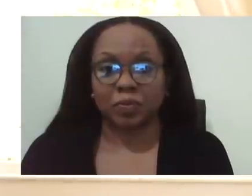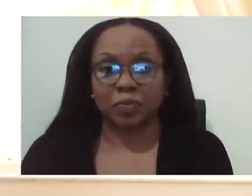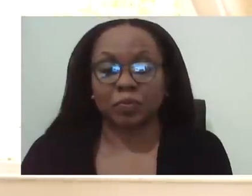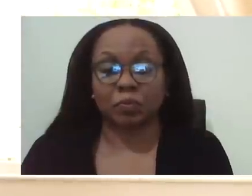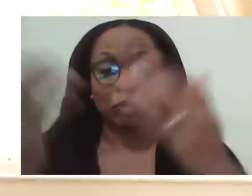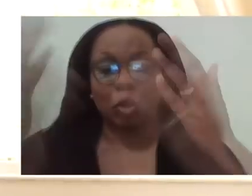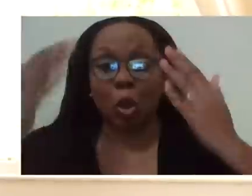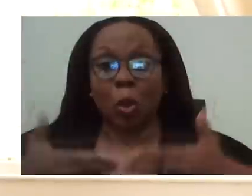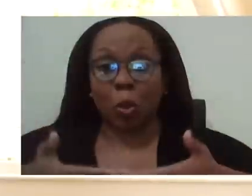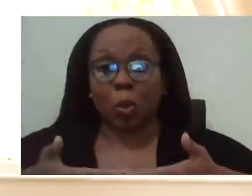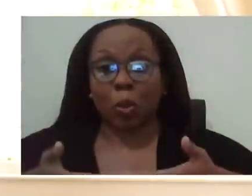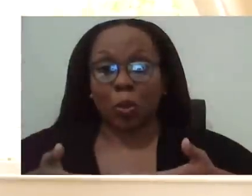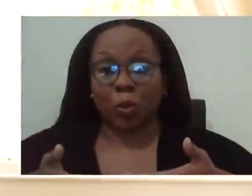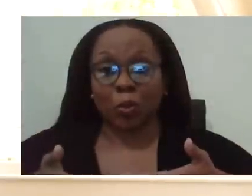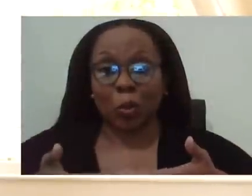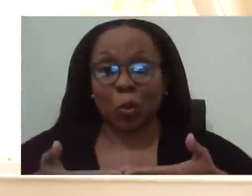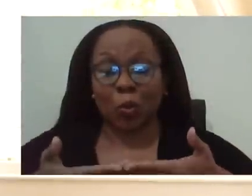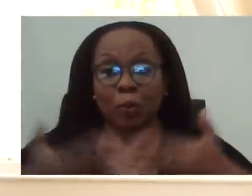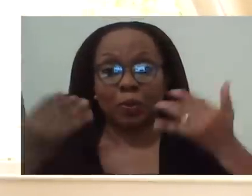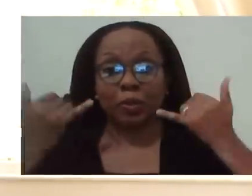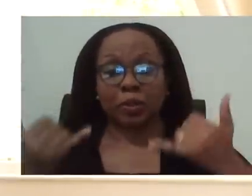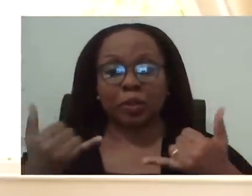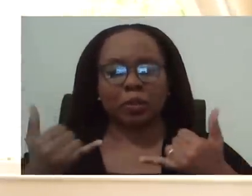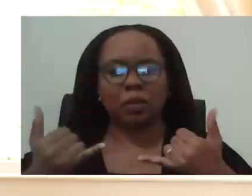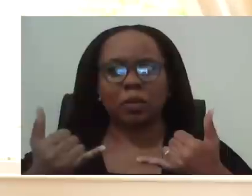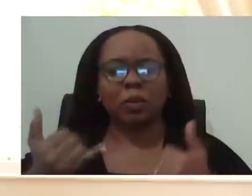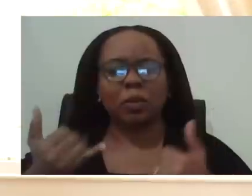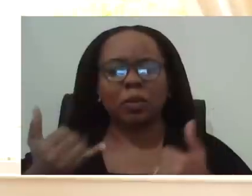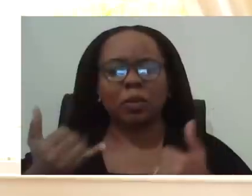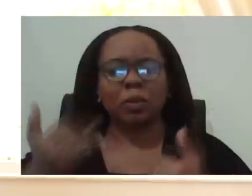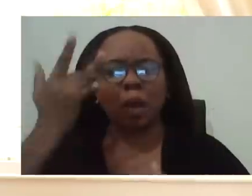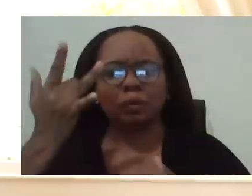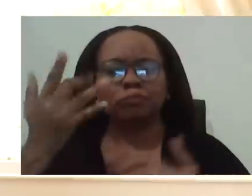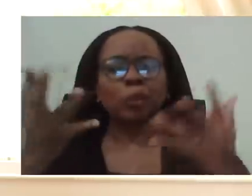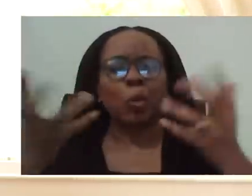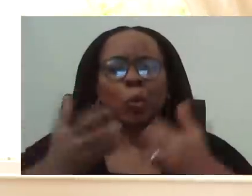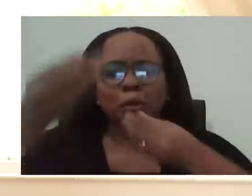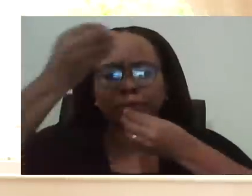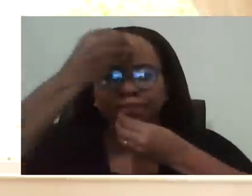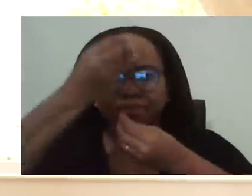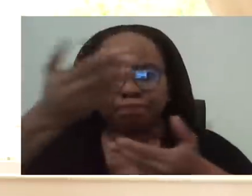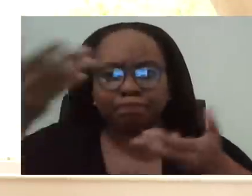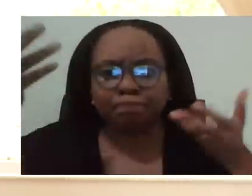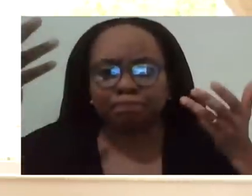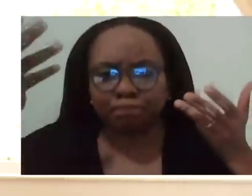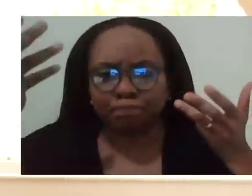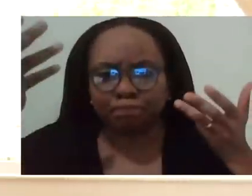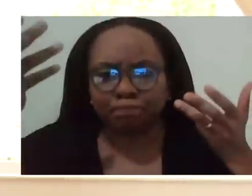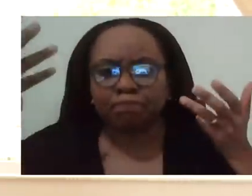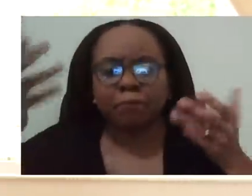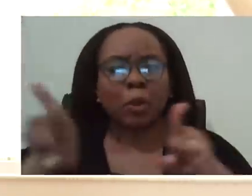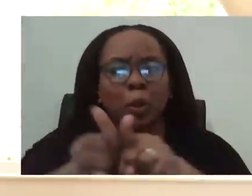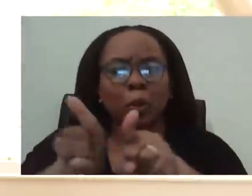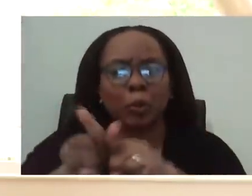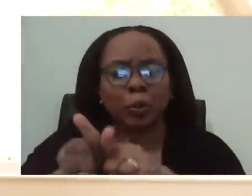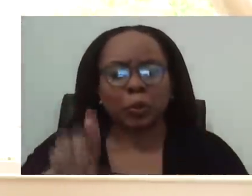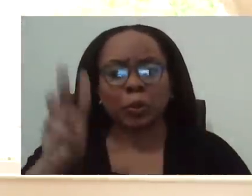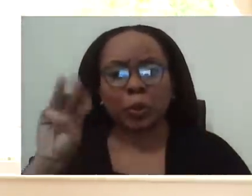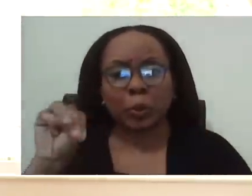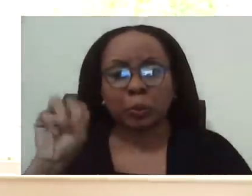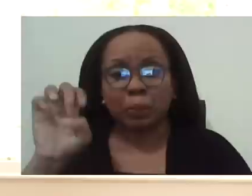It's largely for members of the media as well as members of the public. And those of you who want to